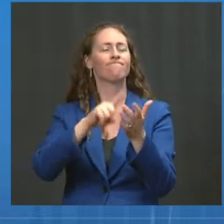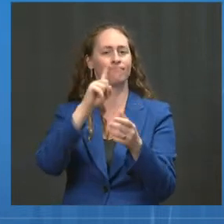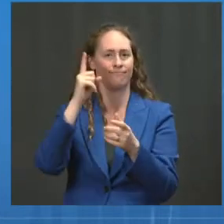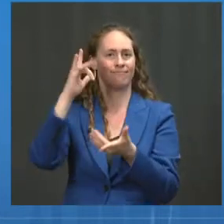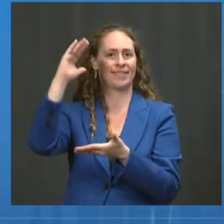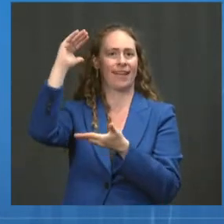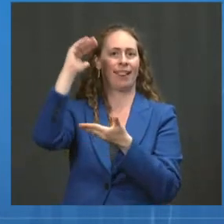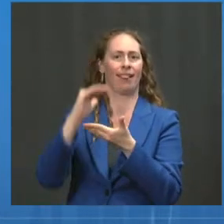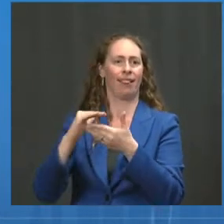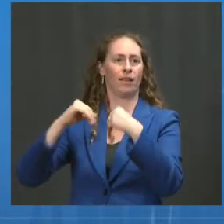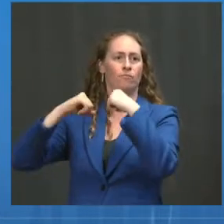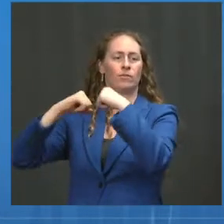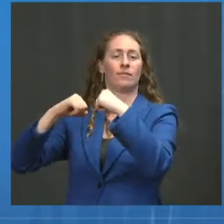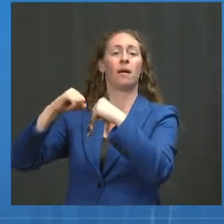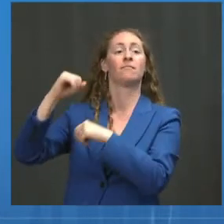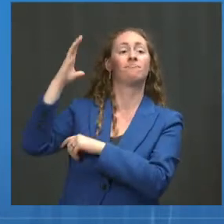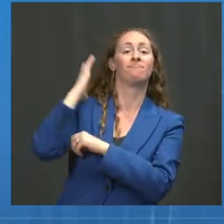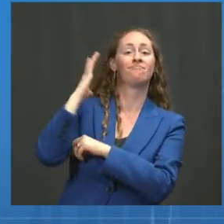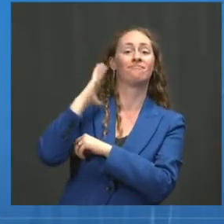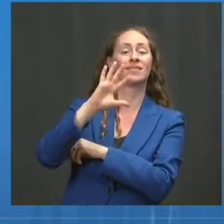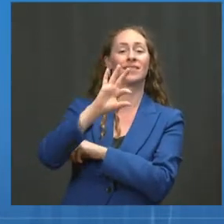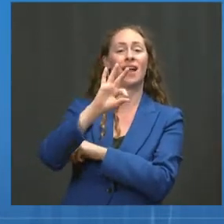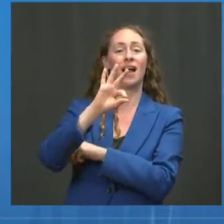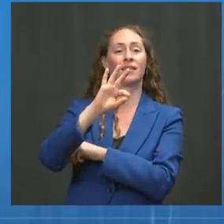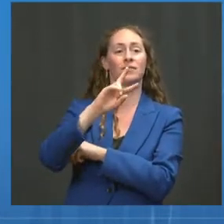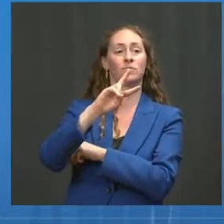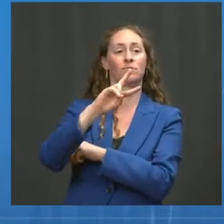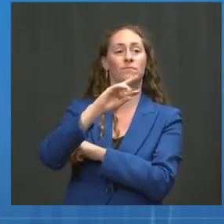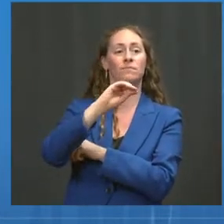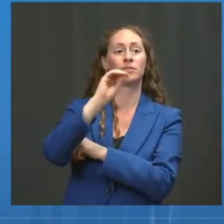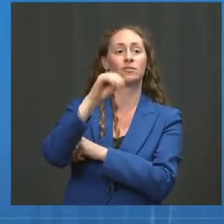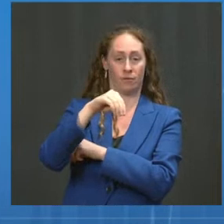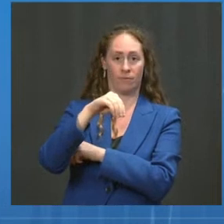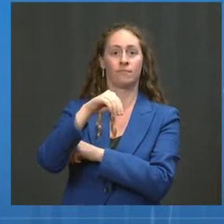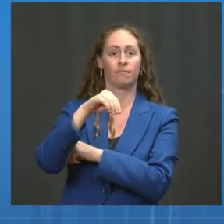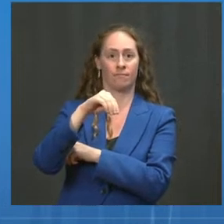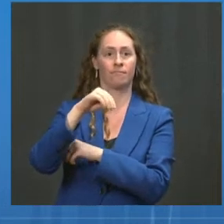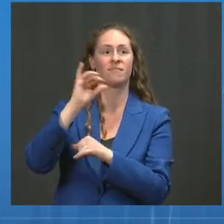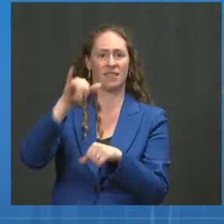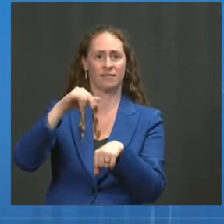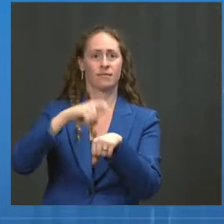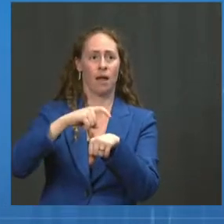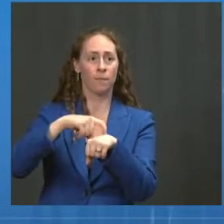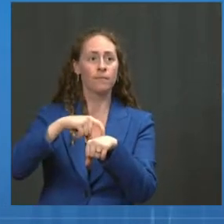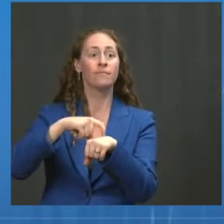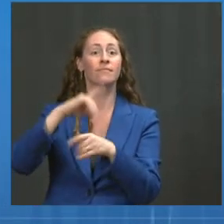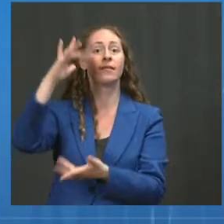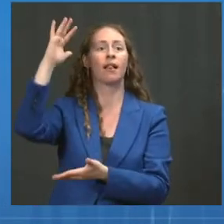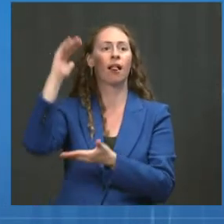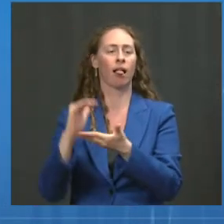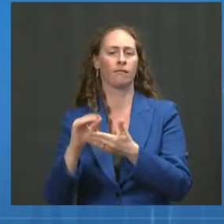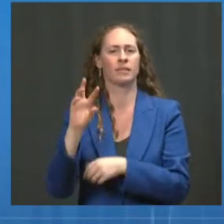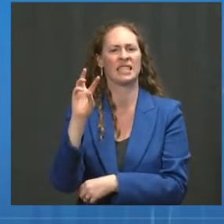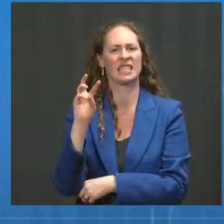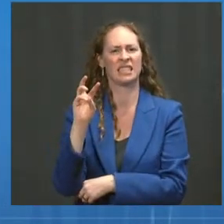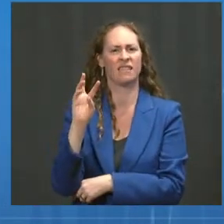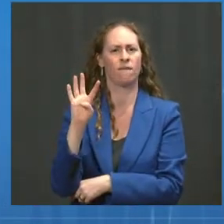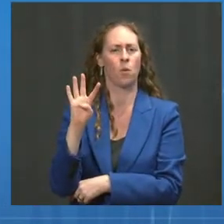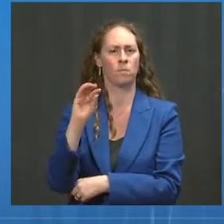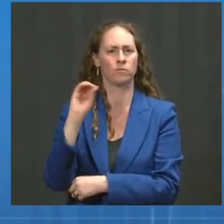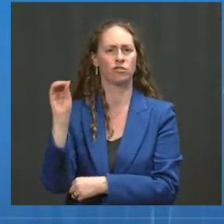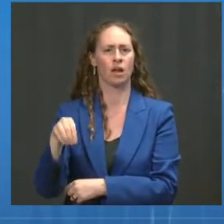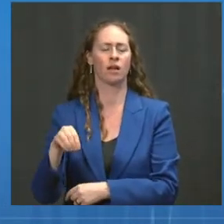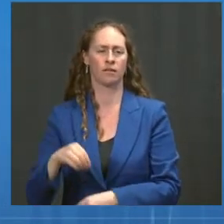% prior to Delta to 64% with Delta. Notably, this analysis did not show difference over time,